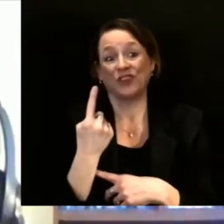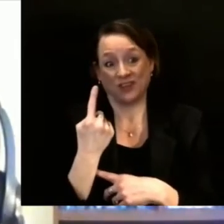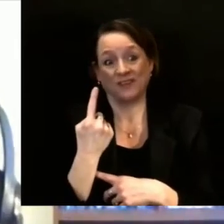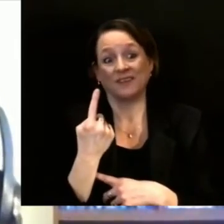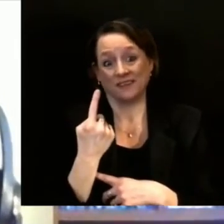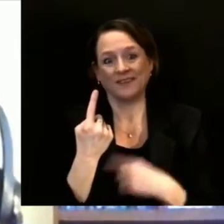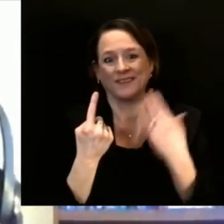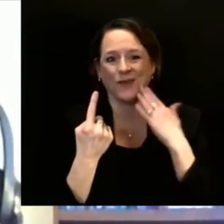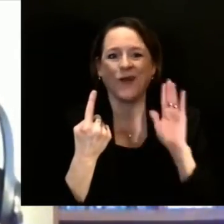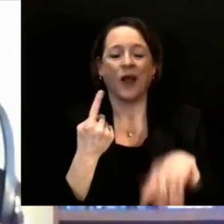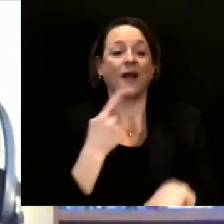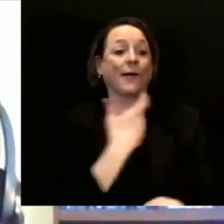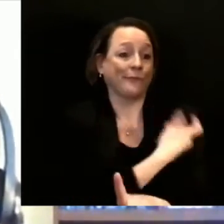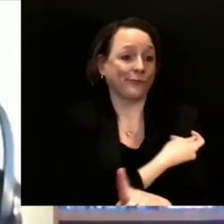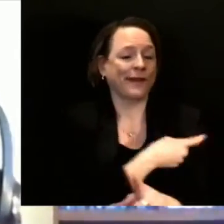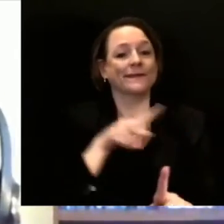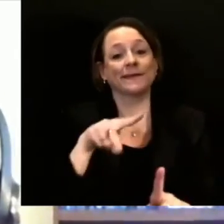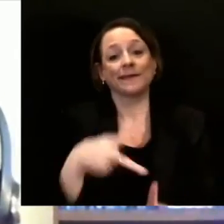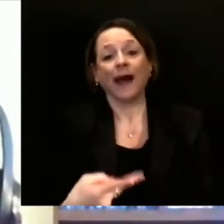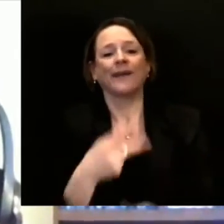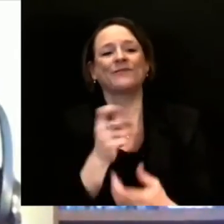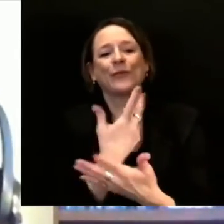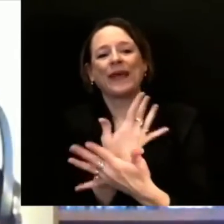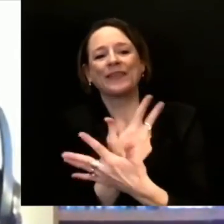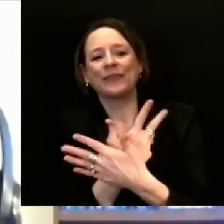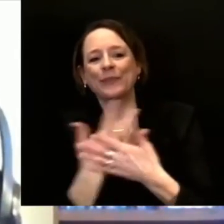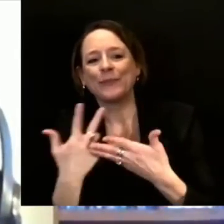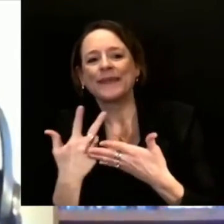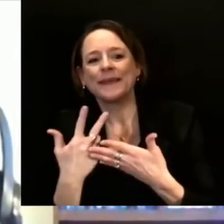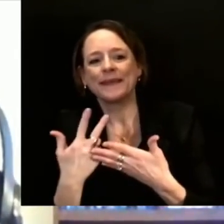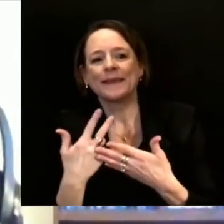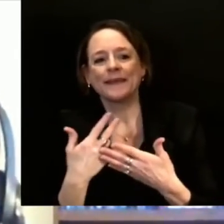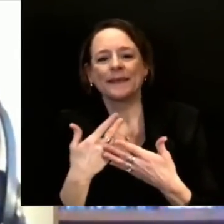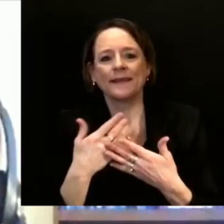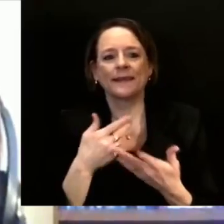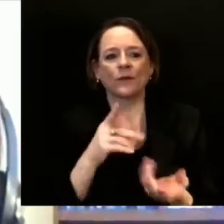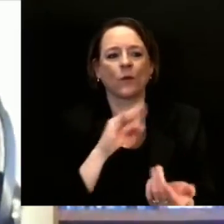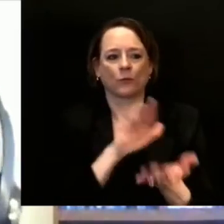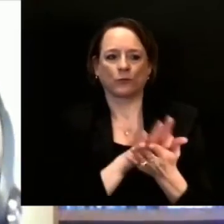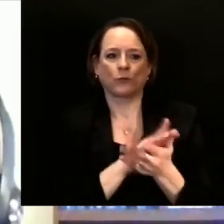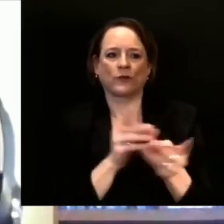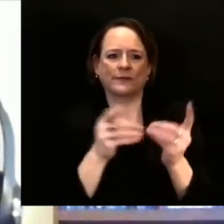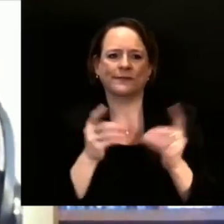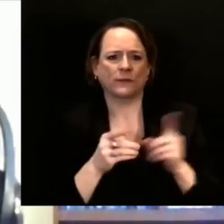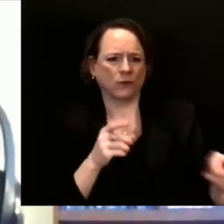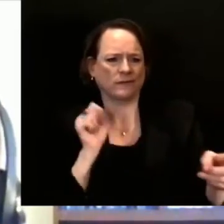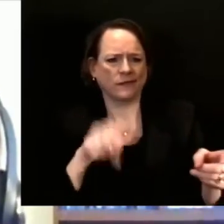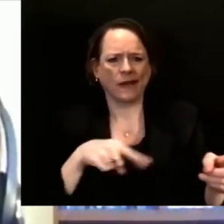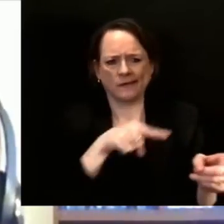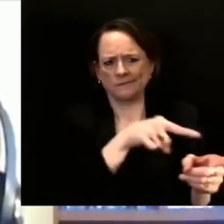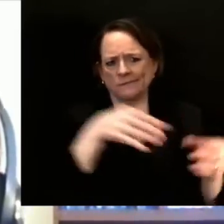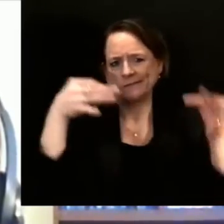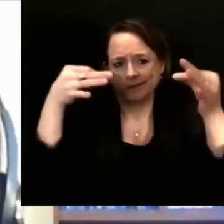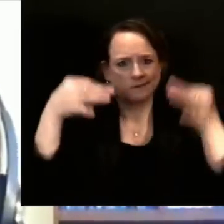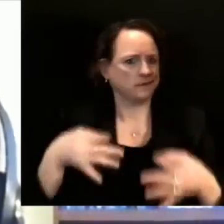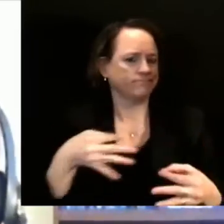need to take that into consideration as we move forward here. I think,